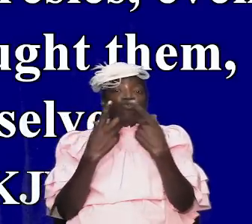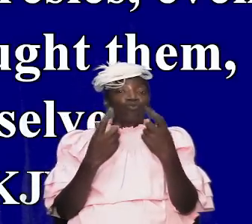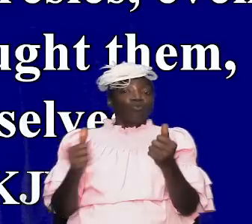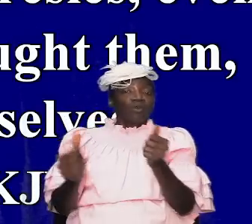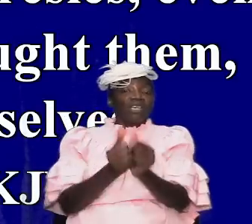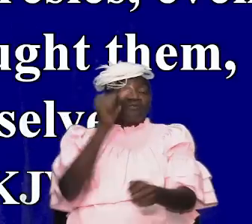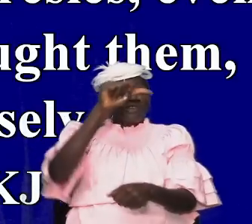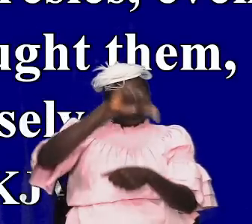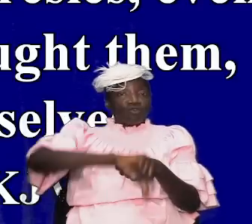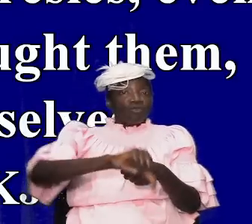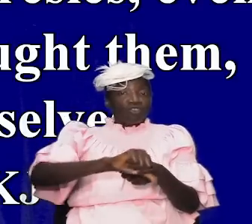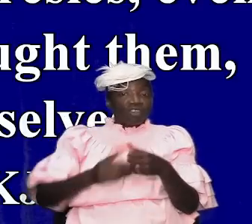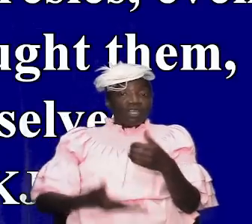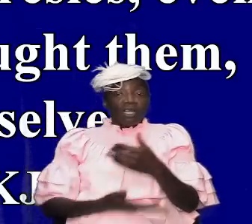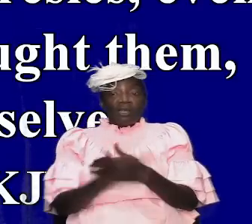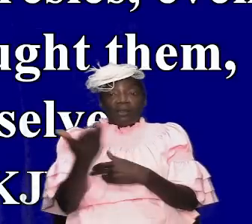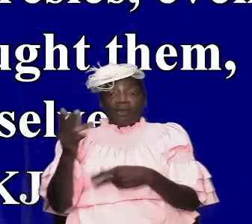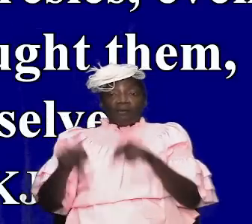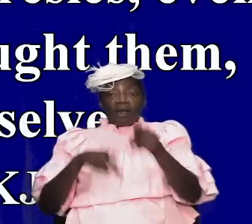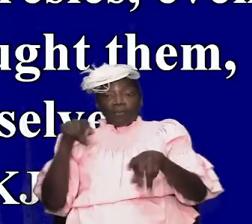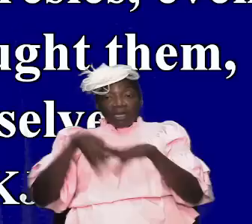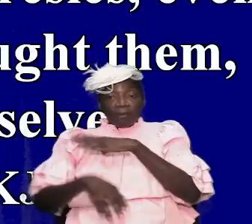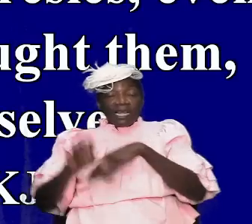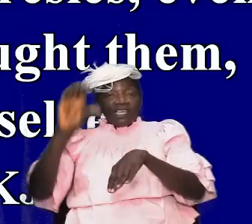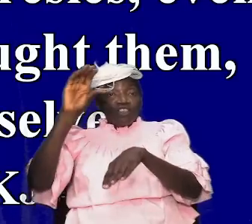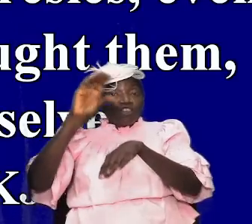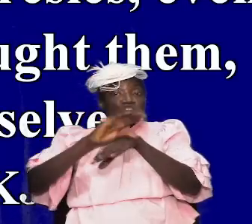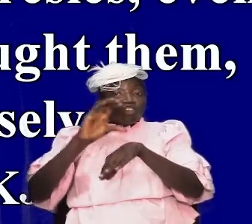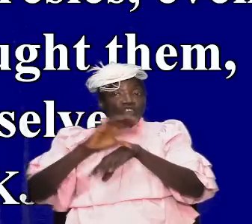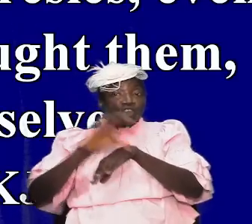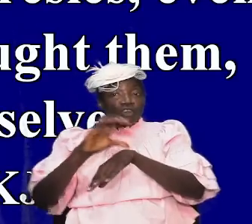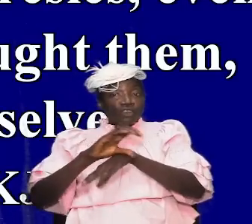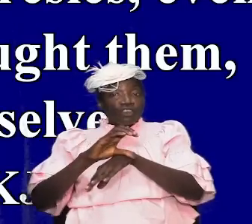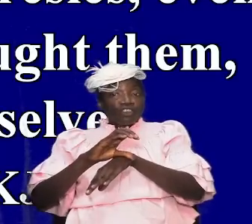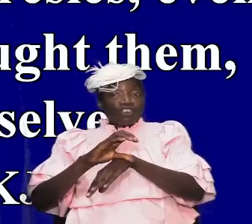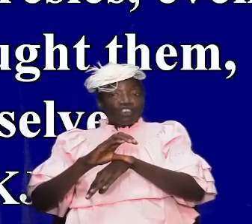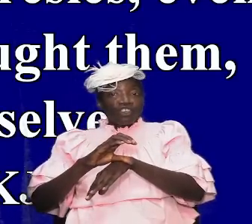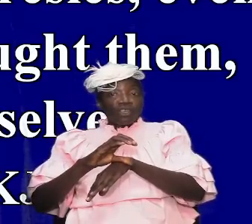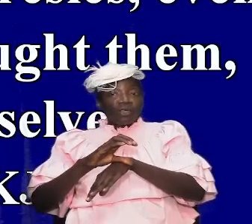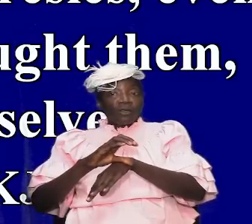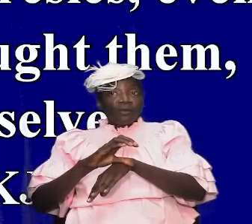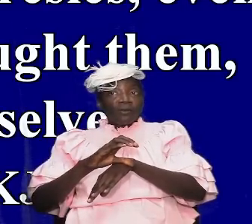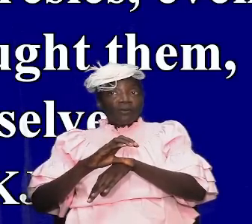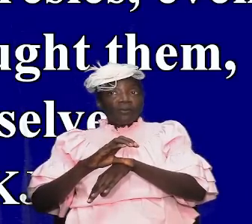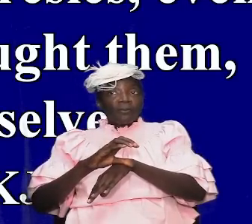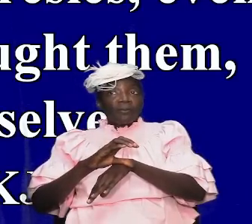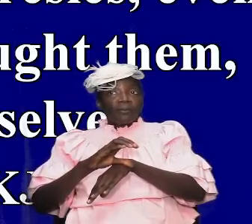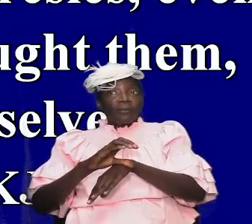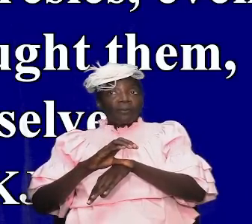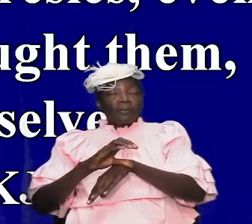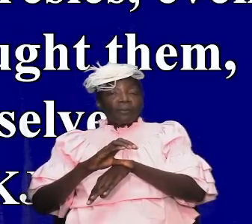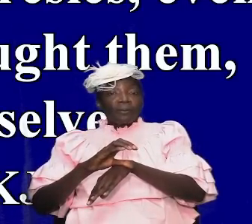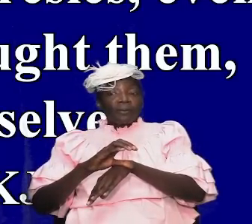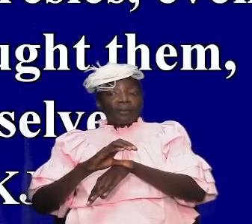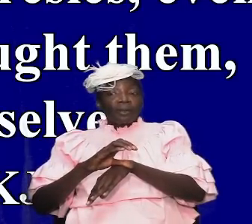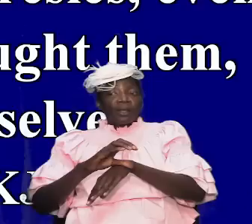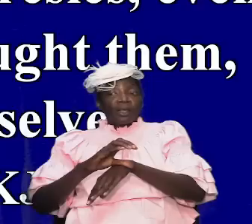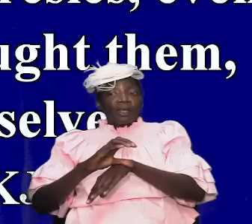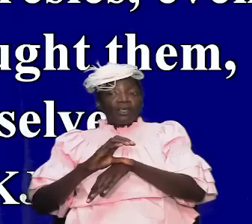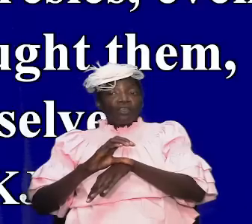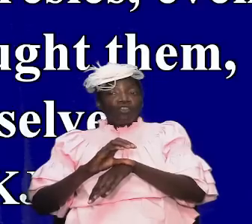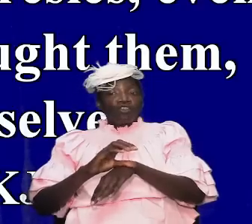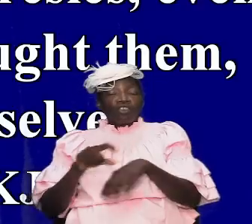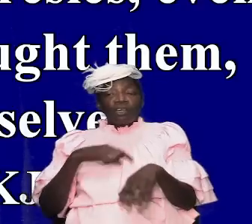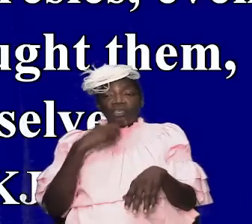there are folks even in church what i use quotation minds mark as i say church because they're